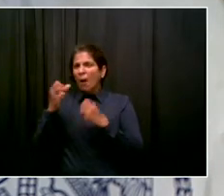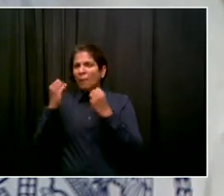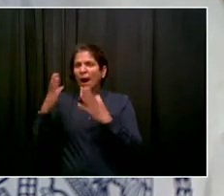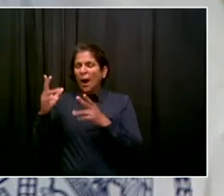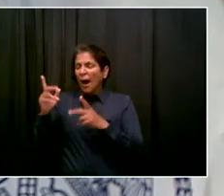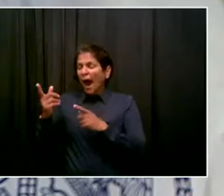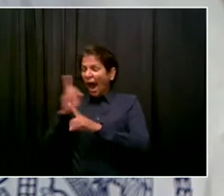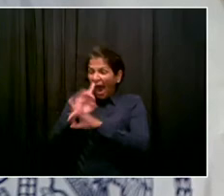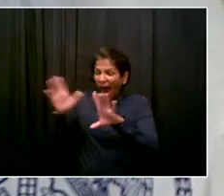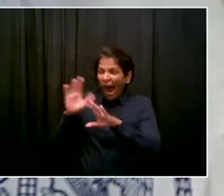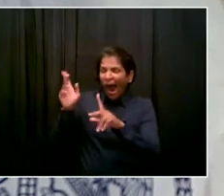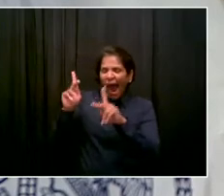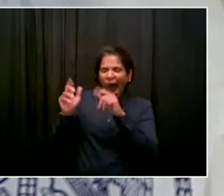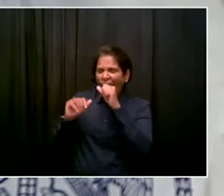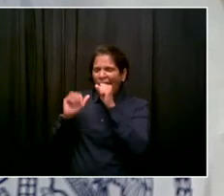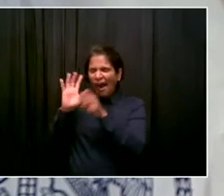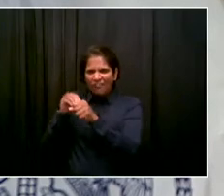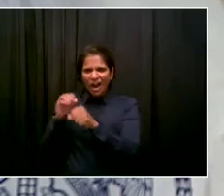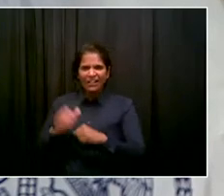summer. Go ahead, Sean.